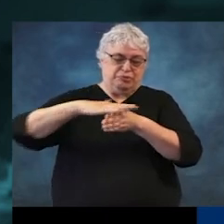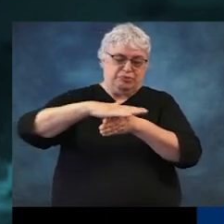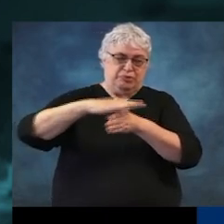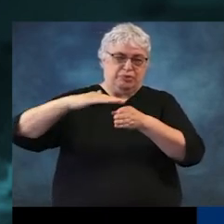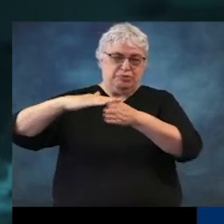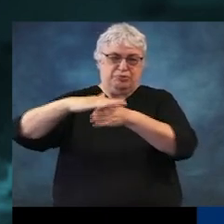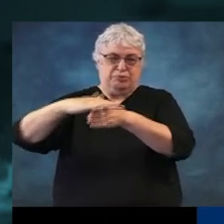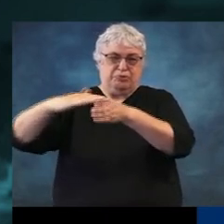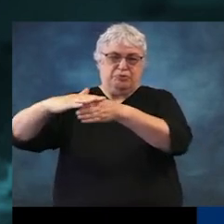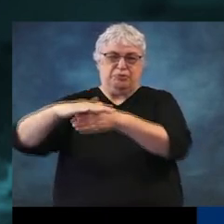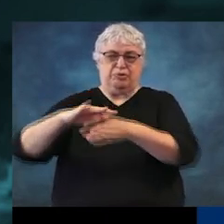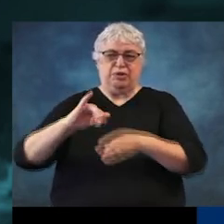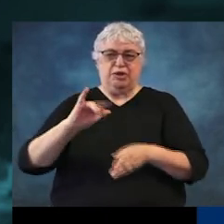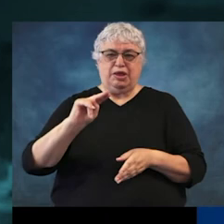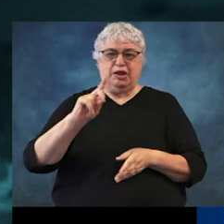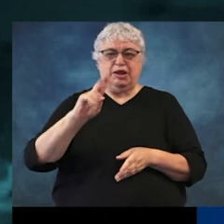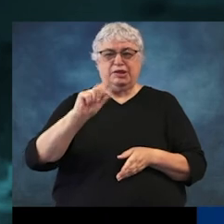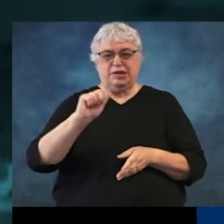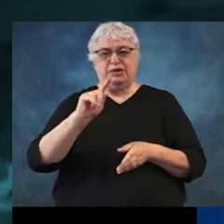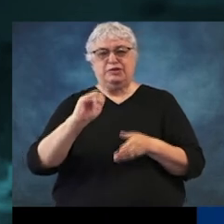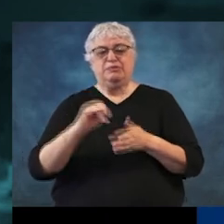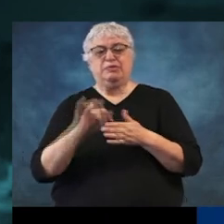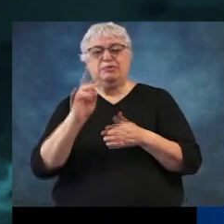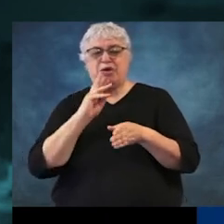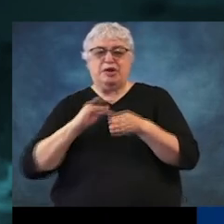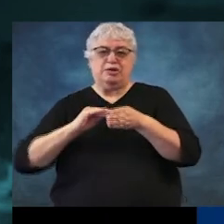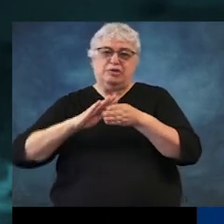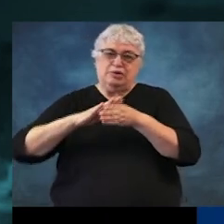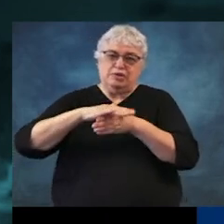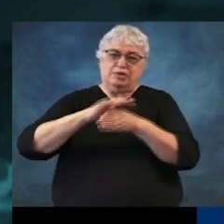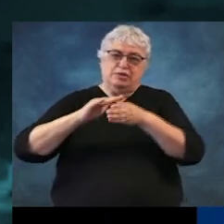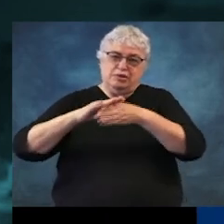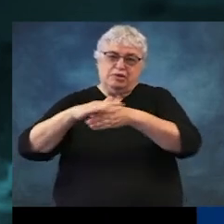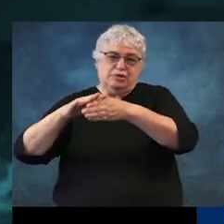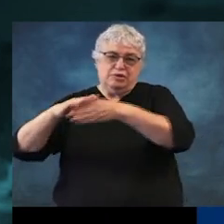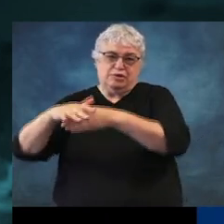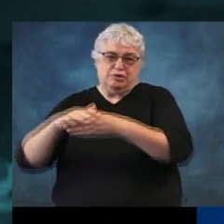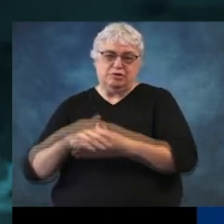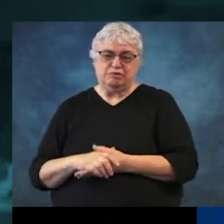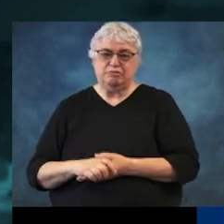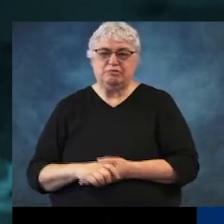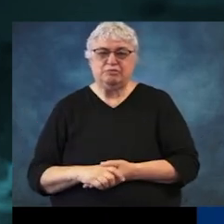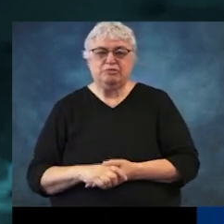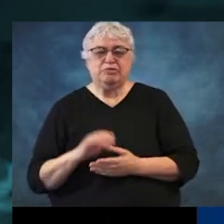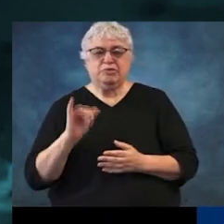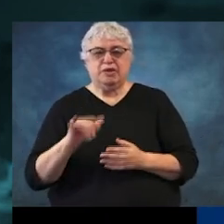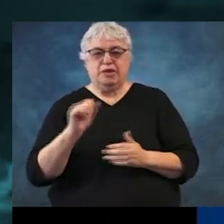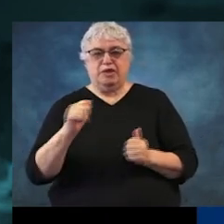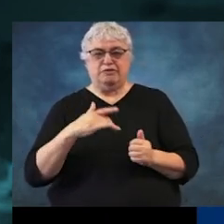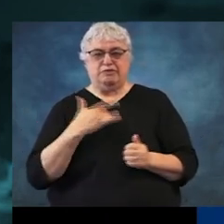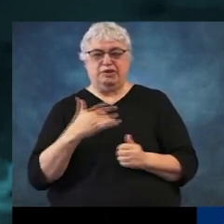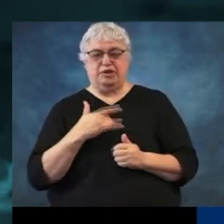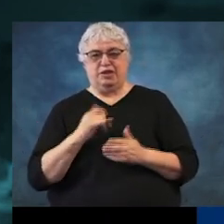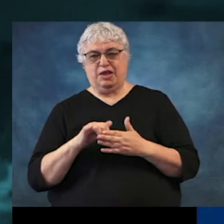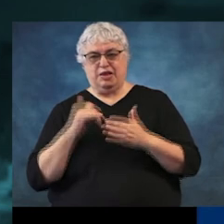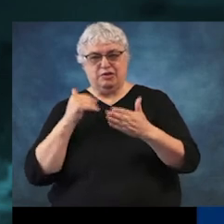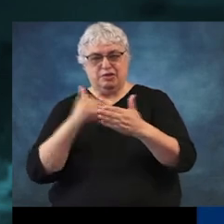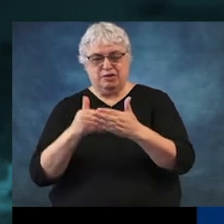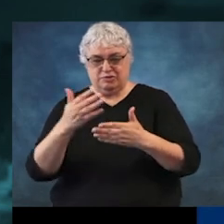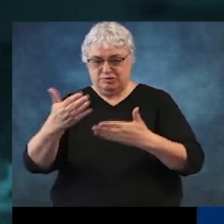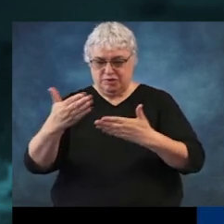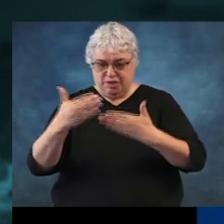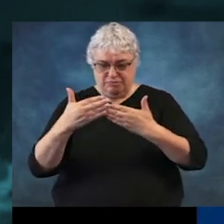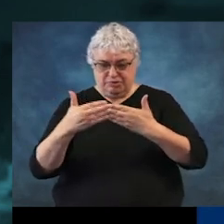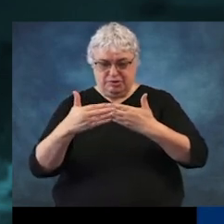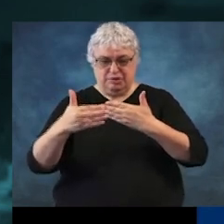you know, you can put your address in here. You can just zoom in on the map and kind of get a feel for, you know, this area is flooding, how close it is